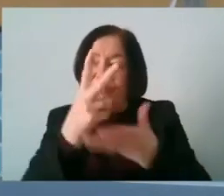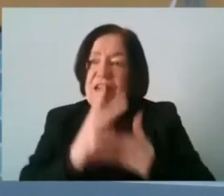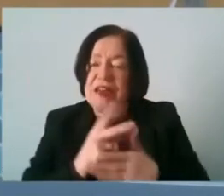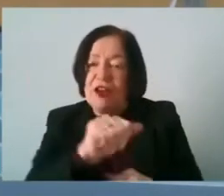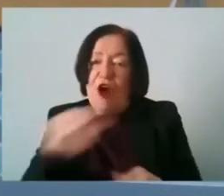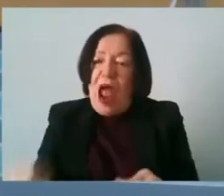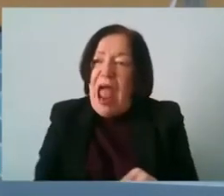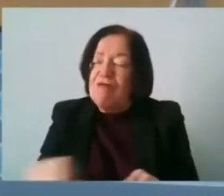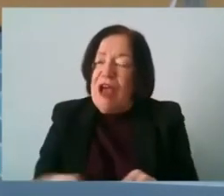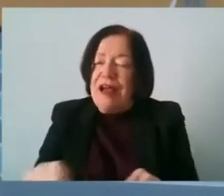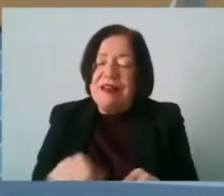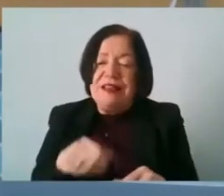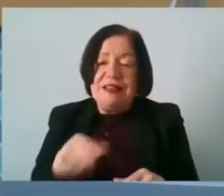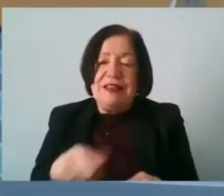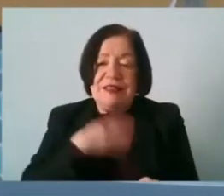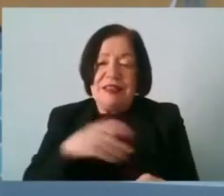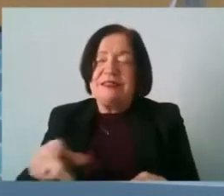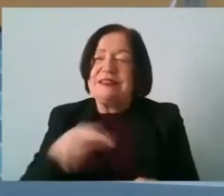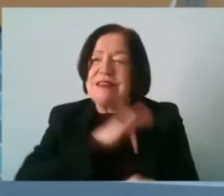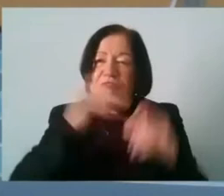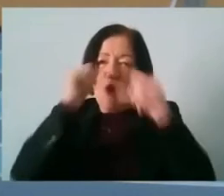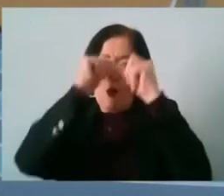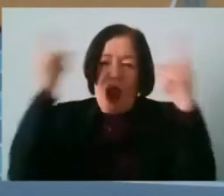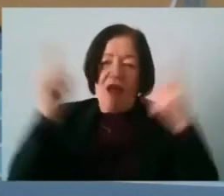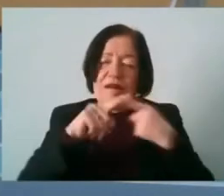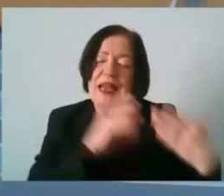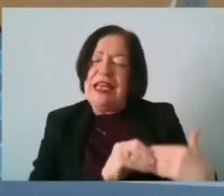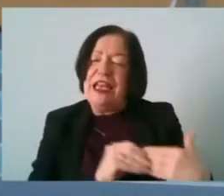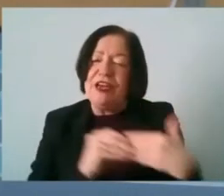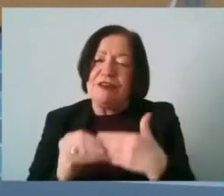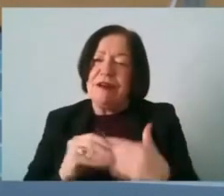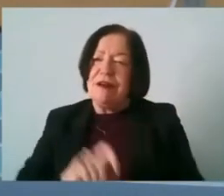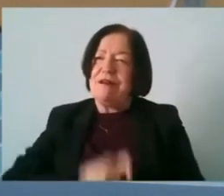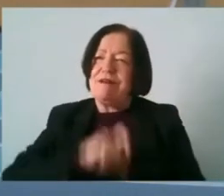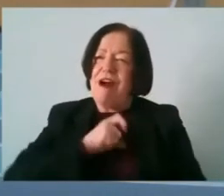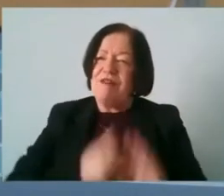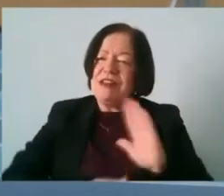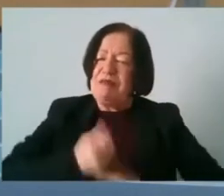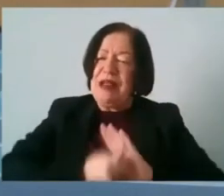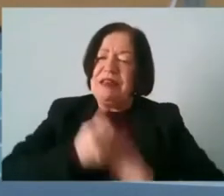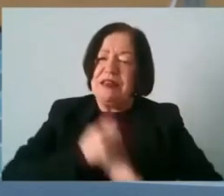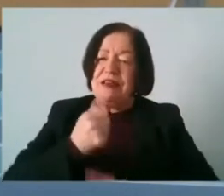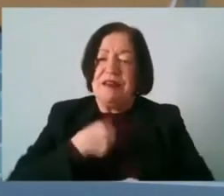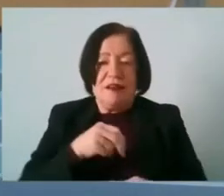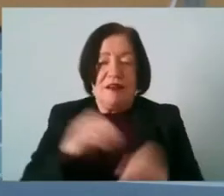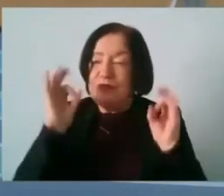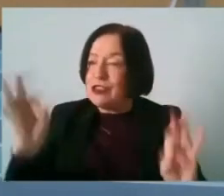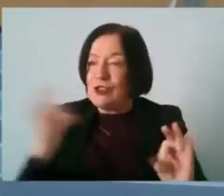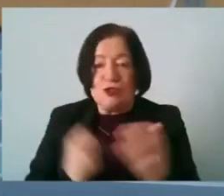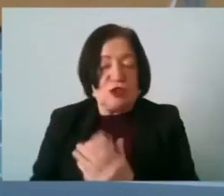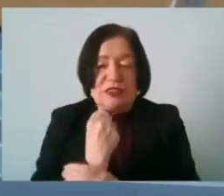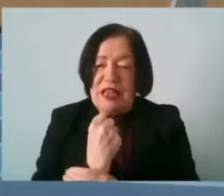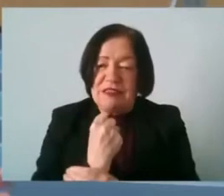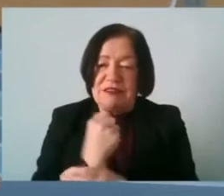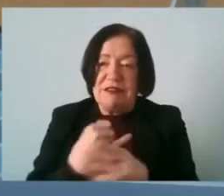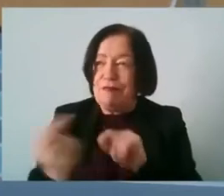you know just even that that self-awareness and leadership and and you know confidence building components and we've had some really super success um in